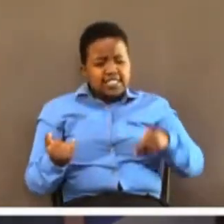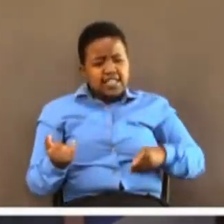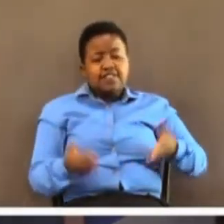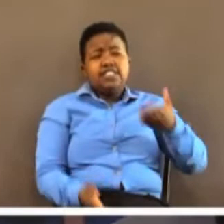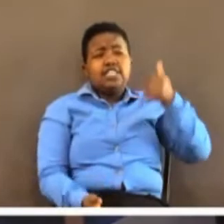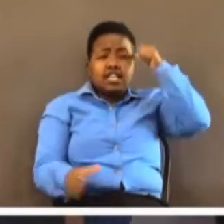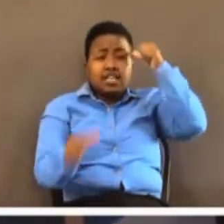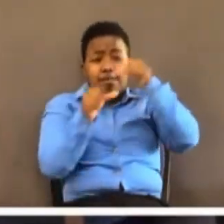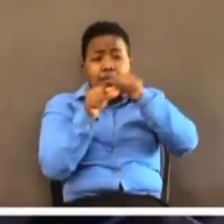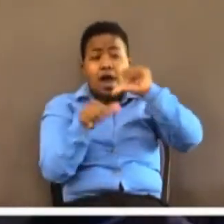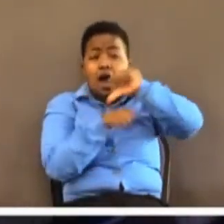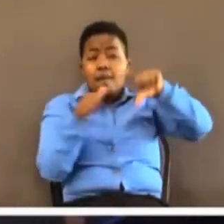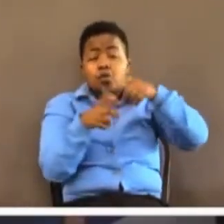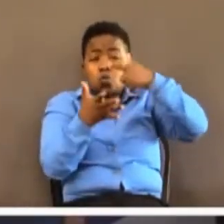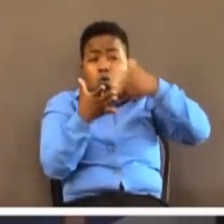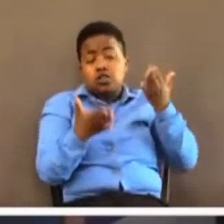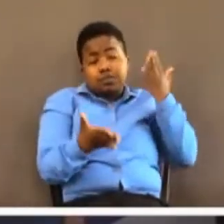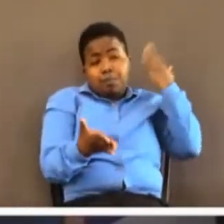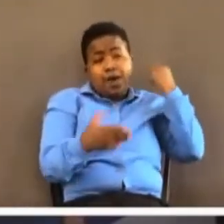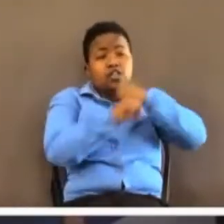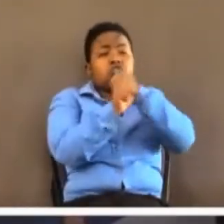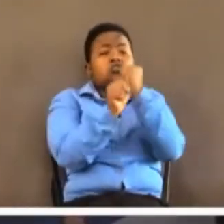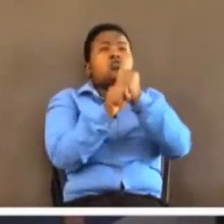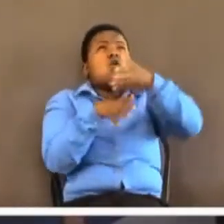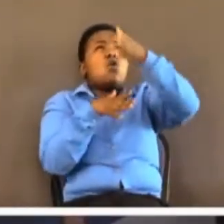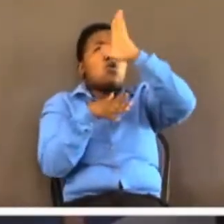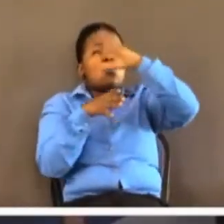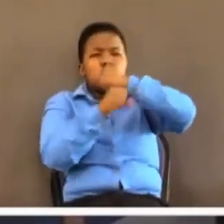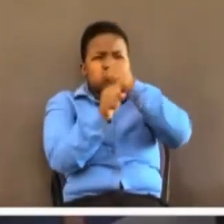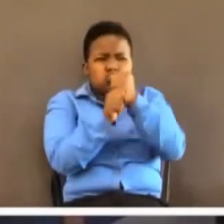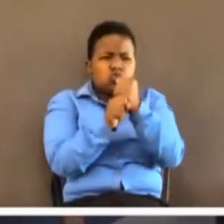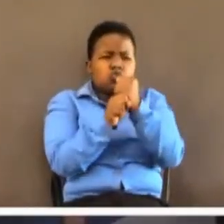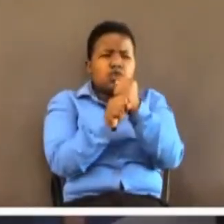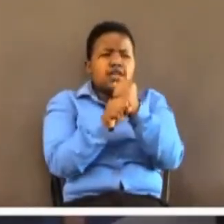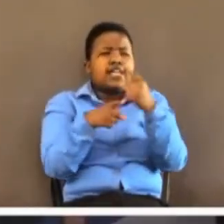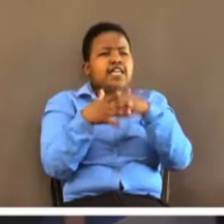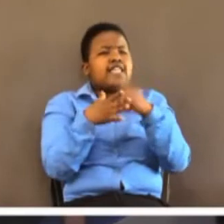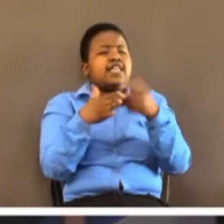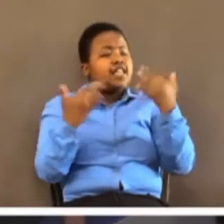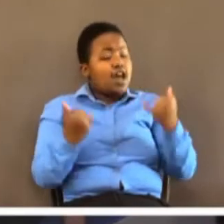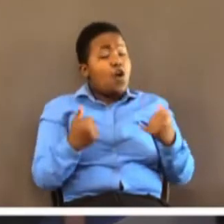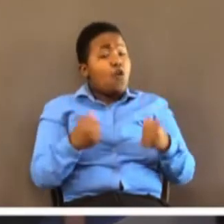based on that, his faith is boosted to approach the current challenge.